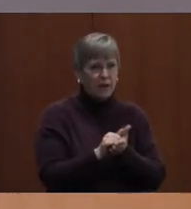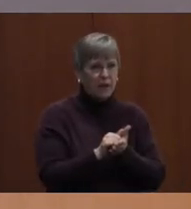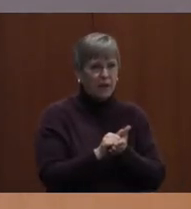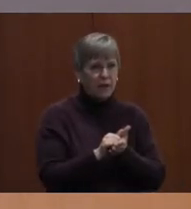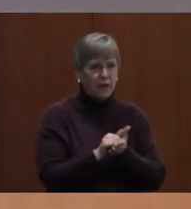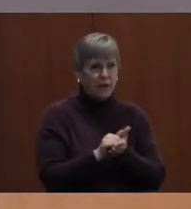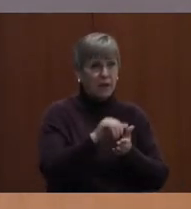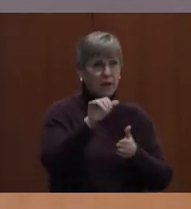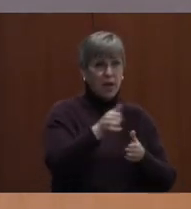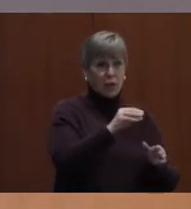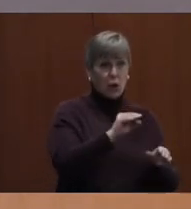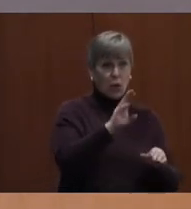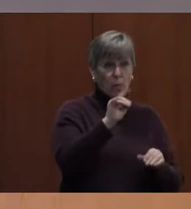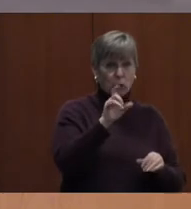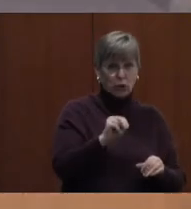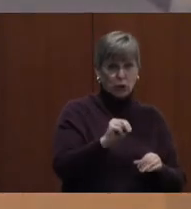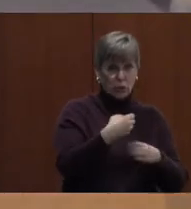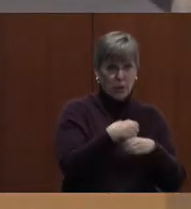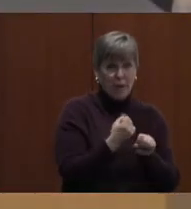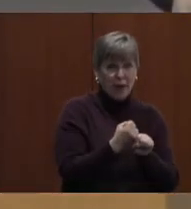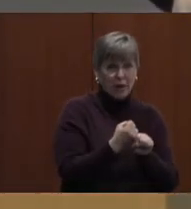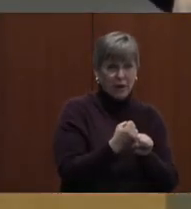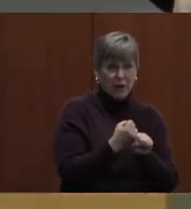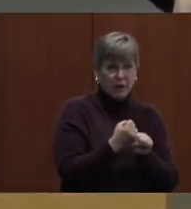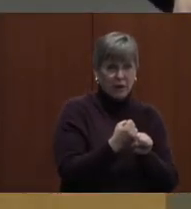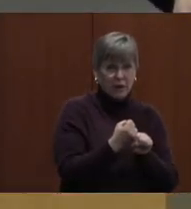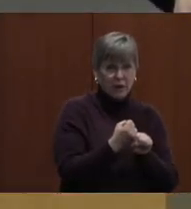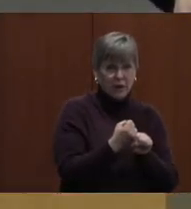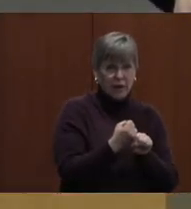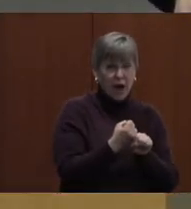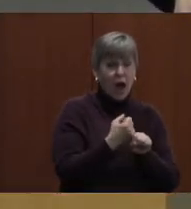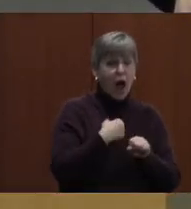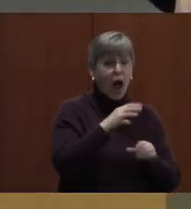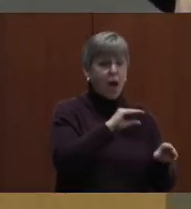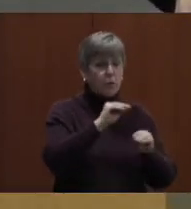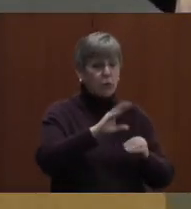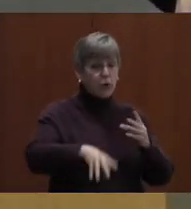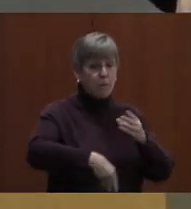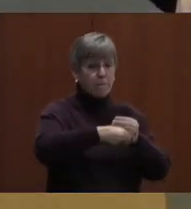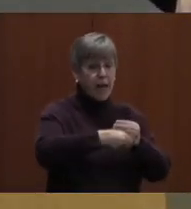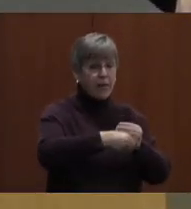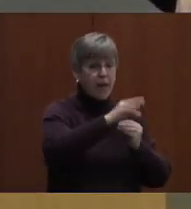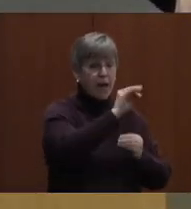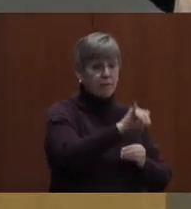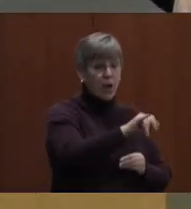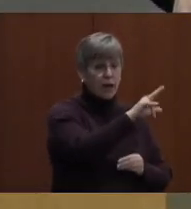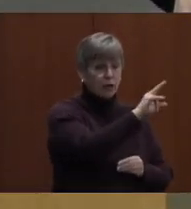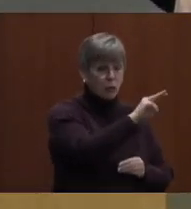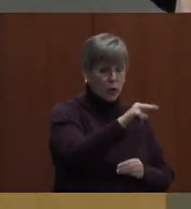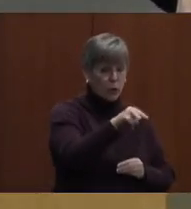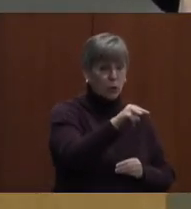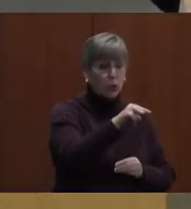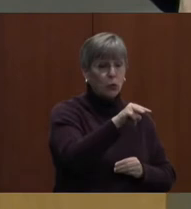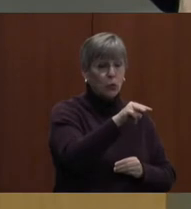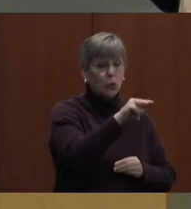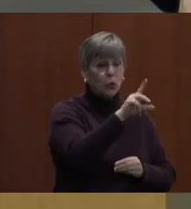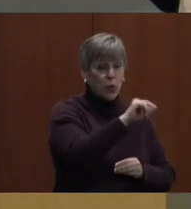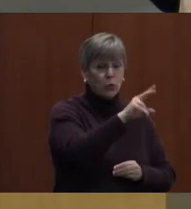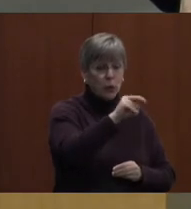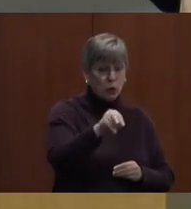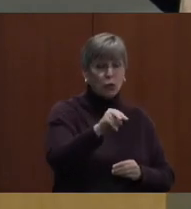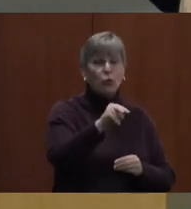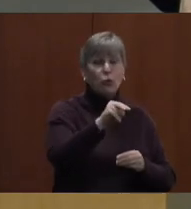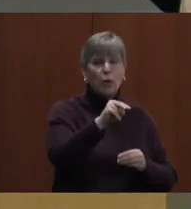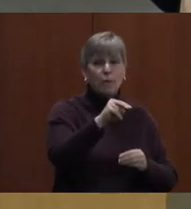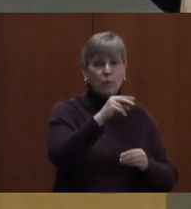Is there another motion to be made? Madam President, move to amend the FY 2023 draft budget to add a pass-through expense